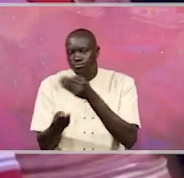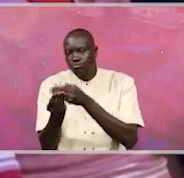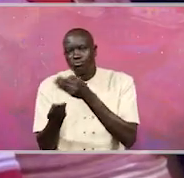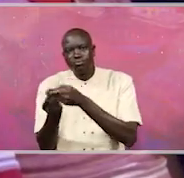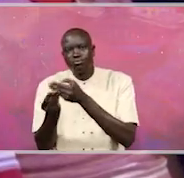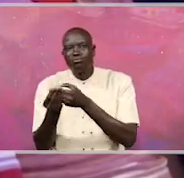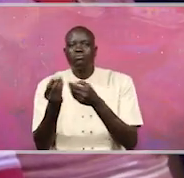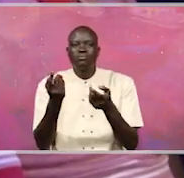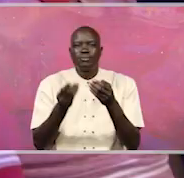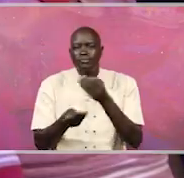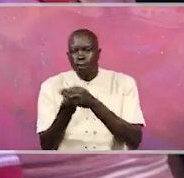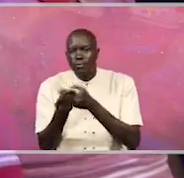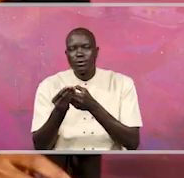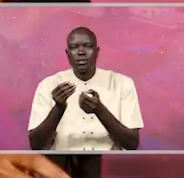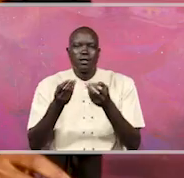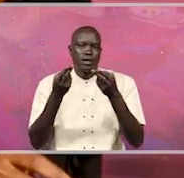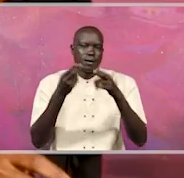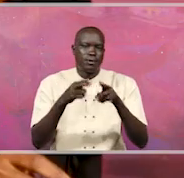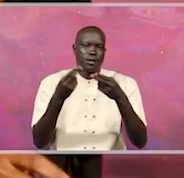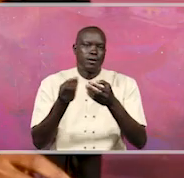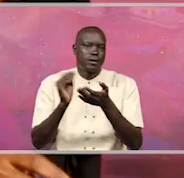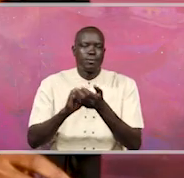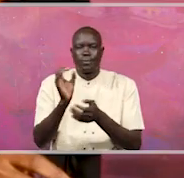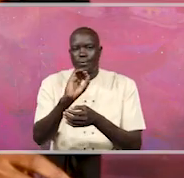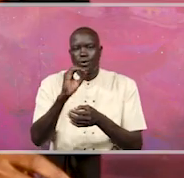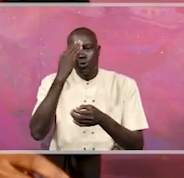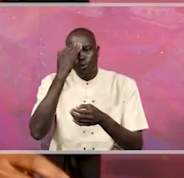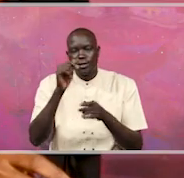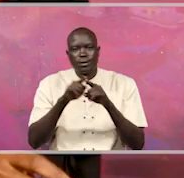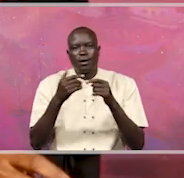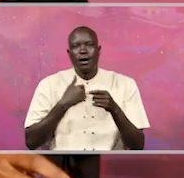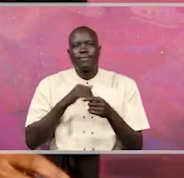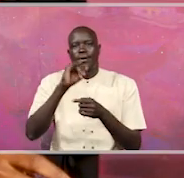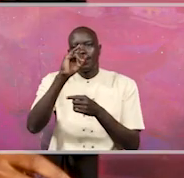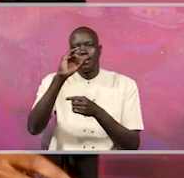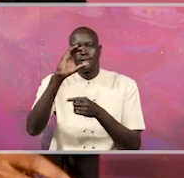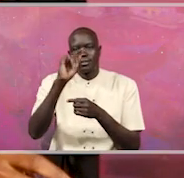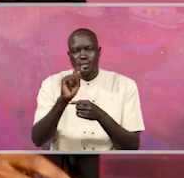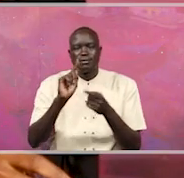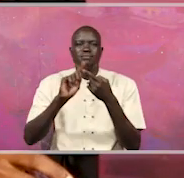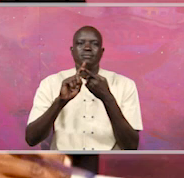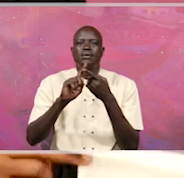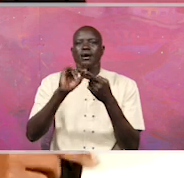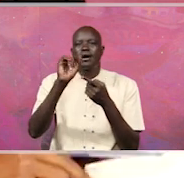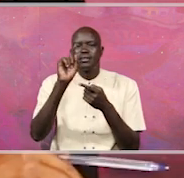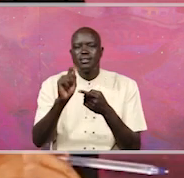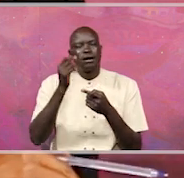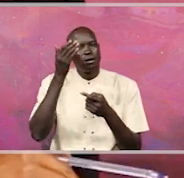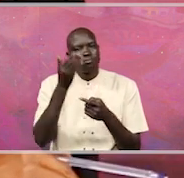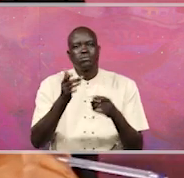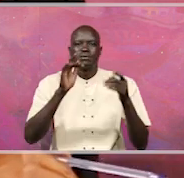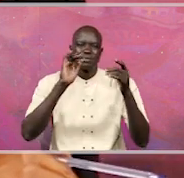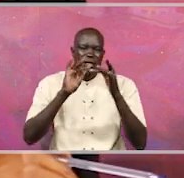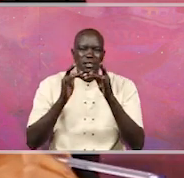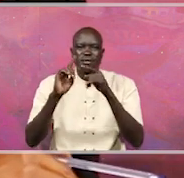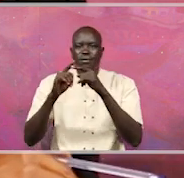and solicitations are no longer happening. Because we have gone ICT, we have gone IT, and therefore there are